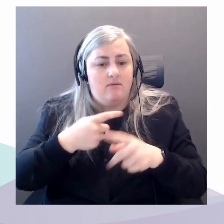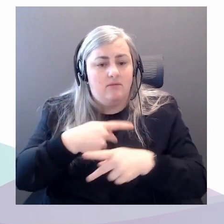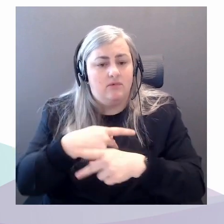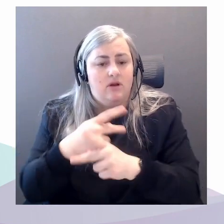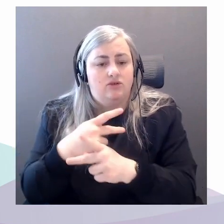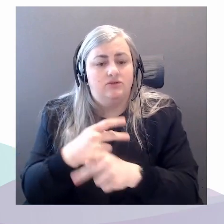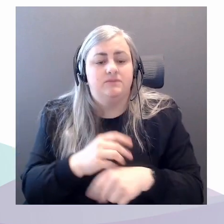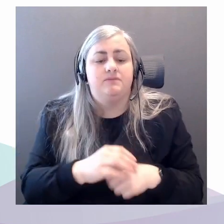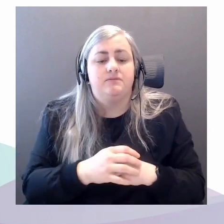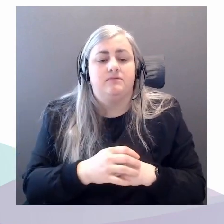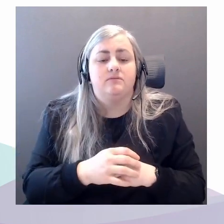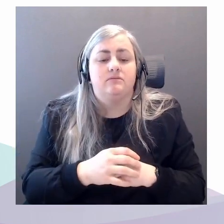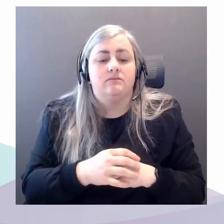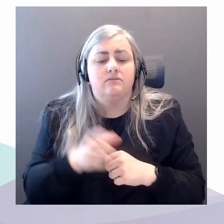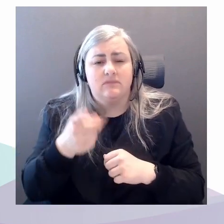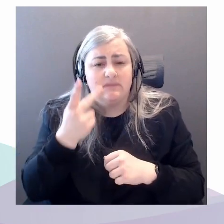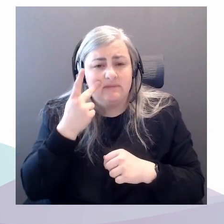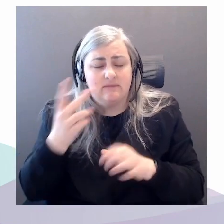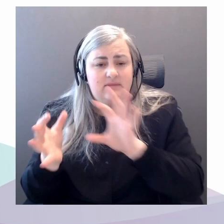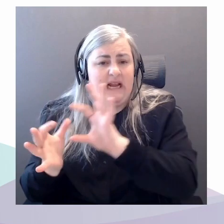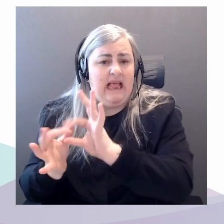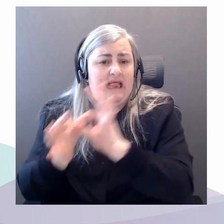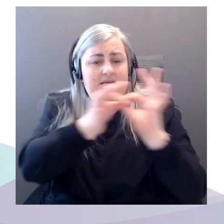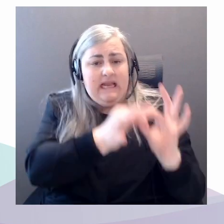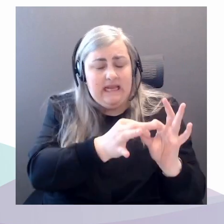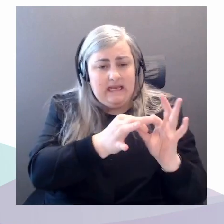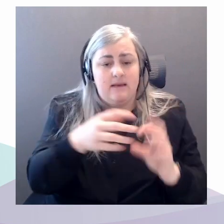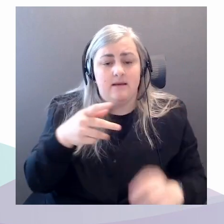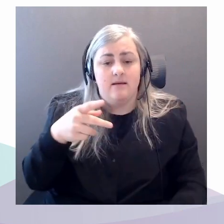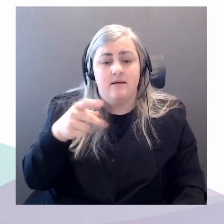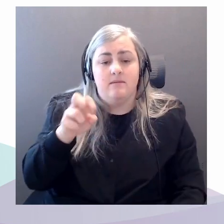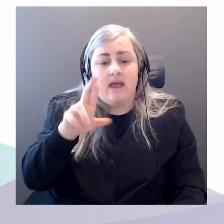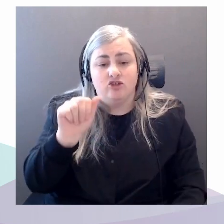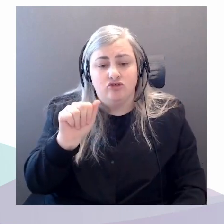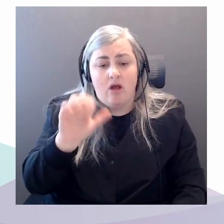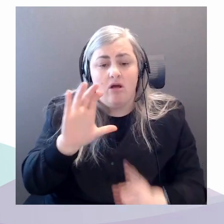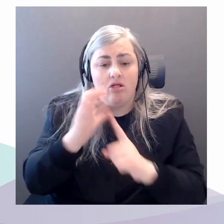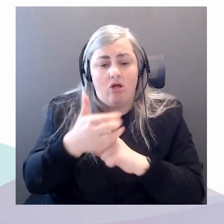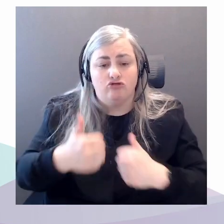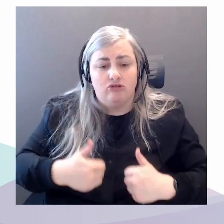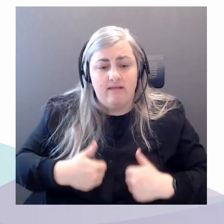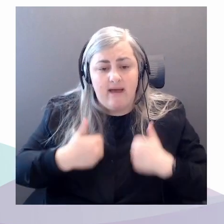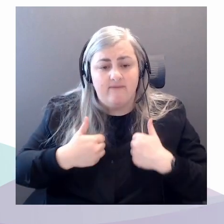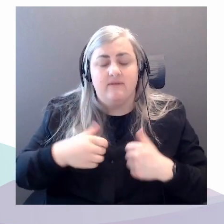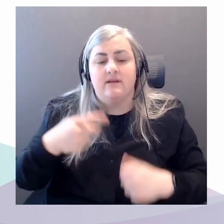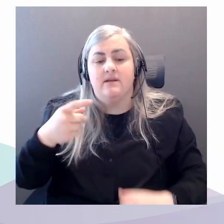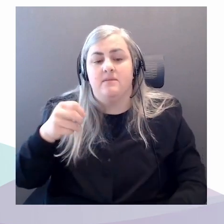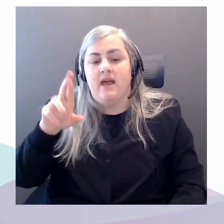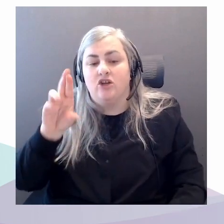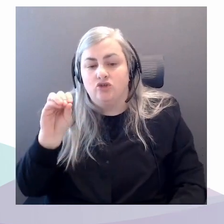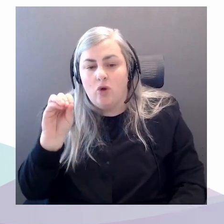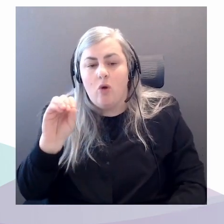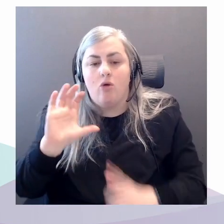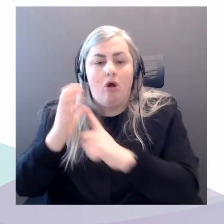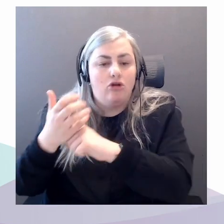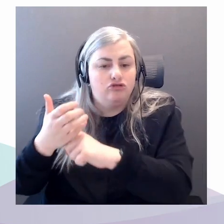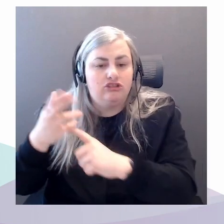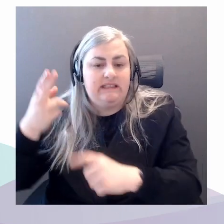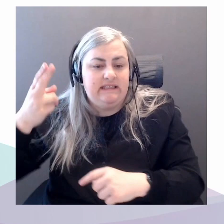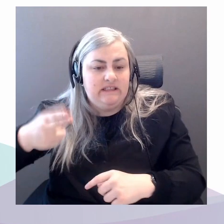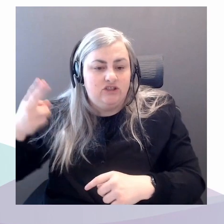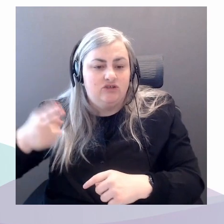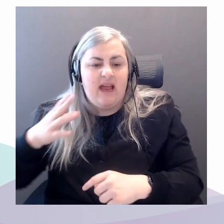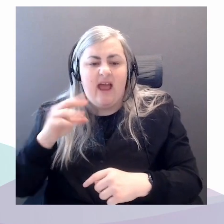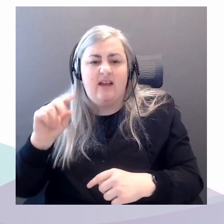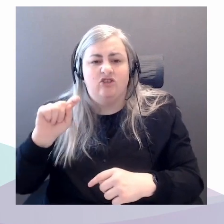life, petro-cultural histories, and the toxic relations that infect our society today, in